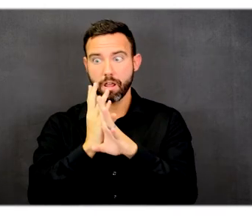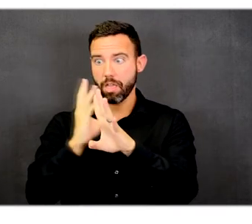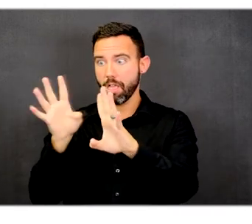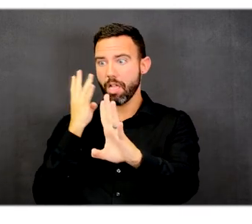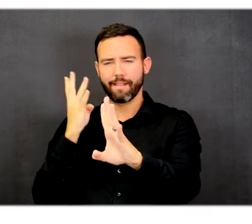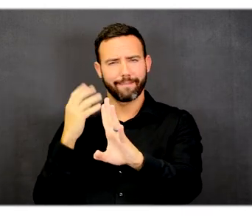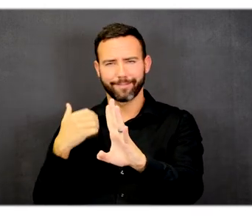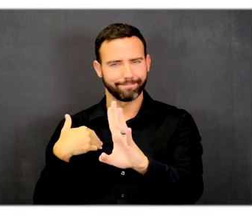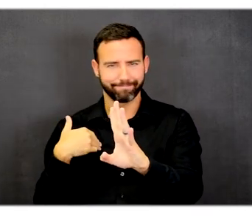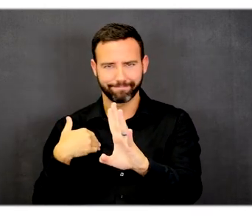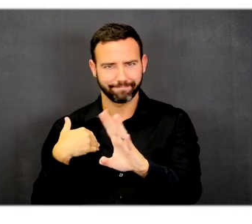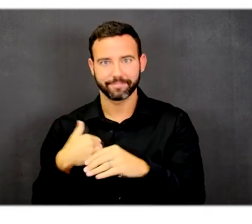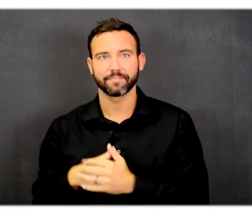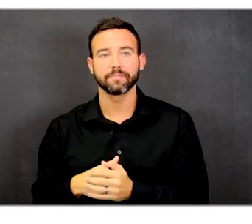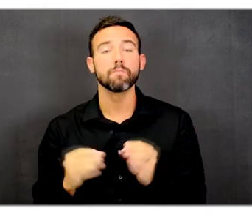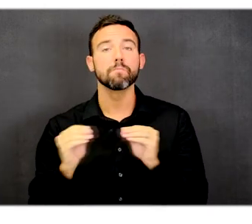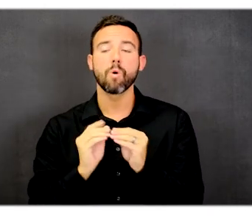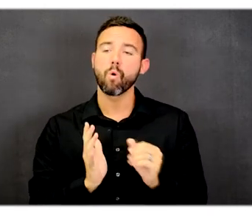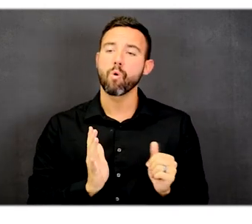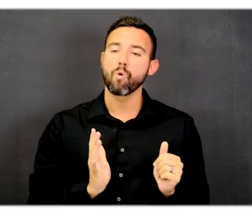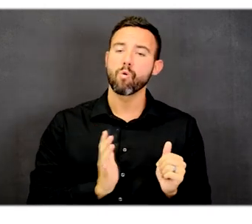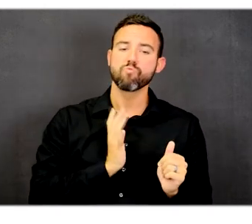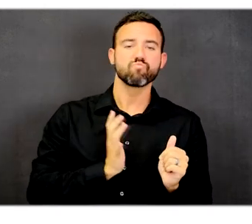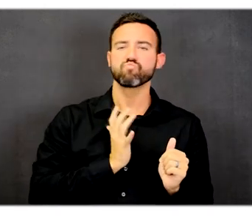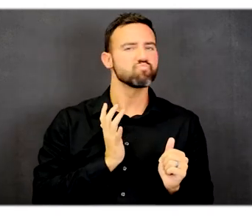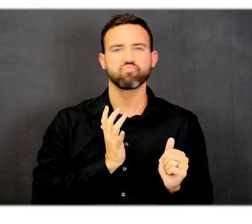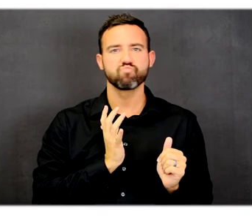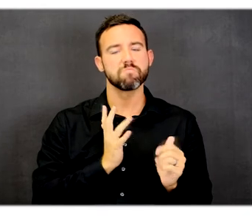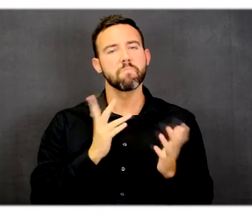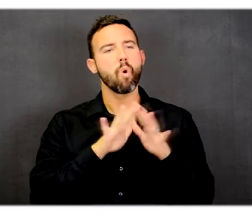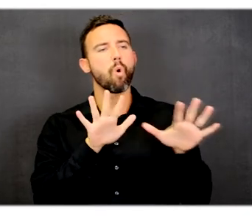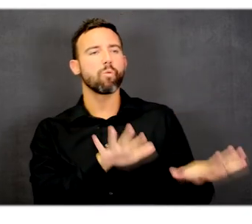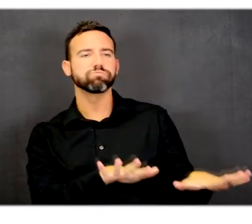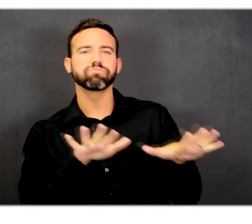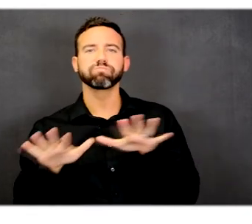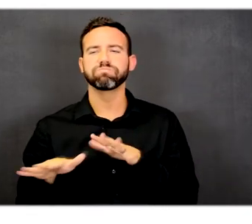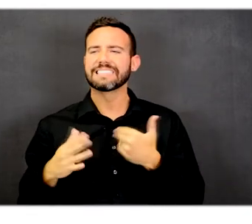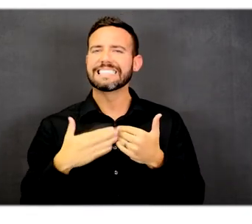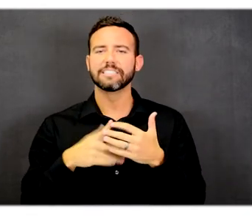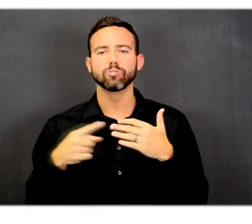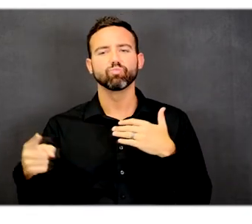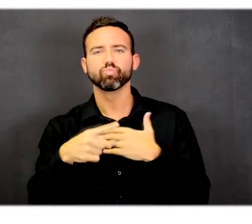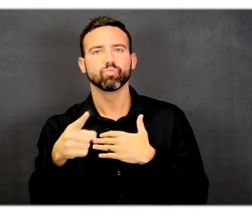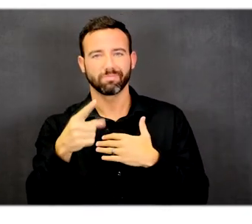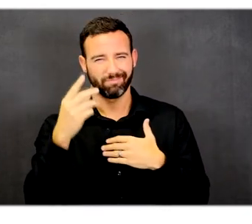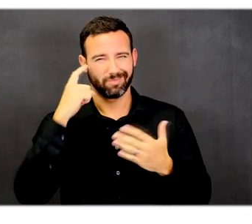It is a less formal and easy to navigate with a view of the Great Lawn to the south.